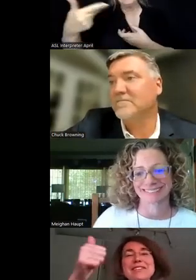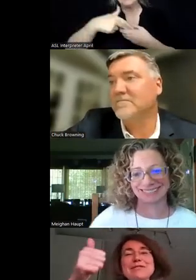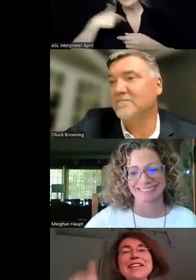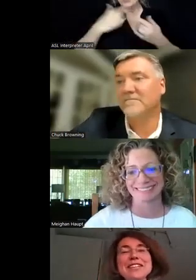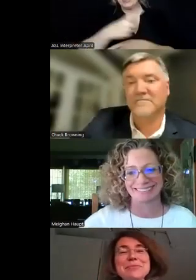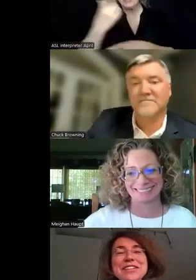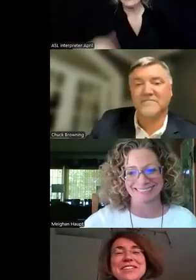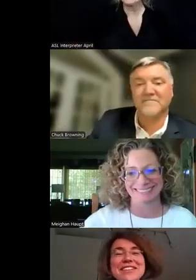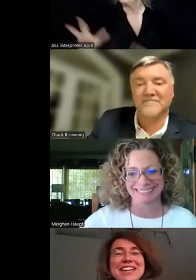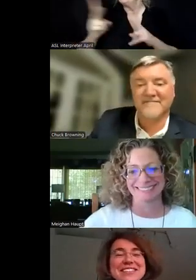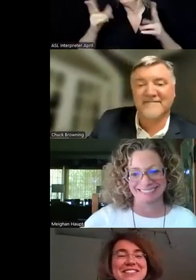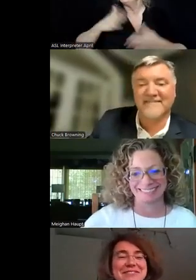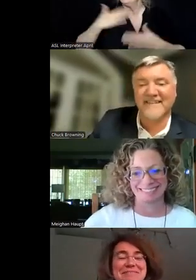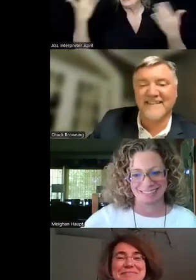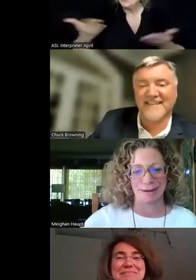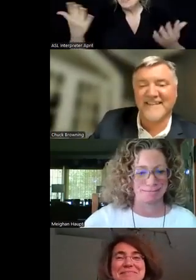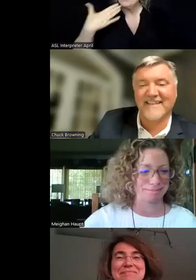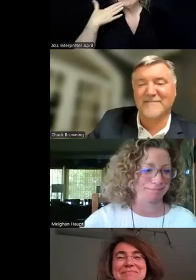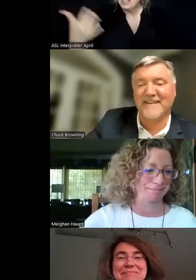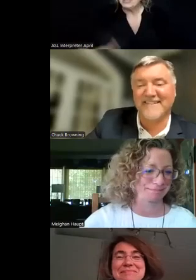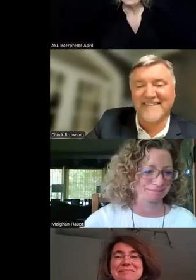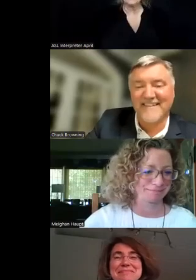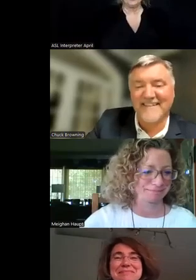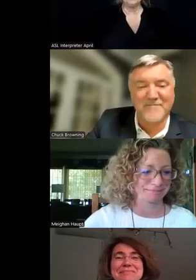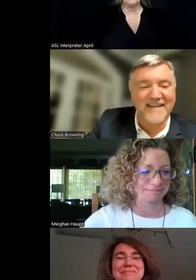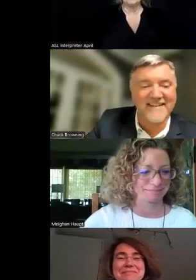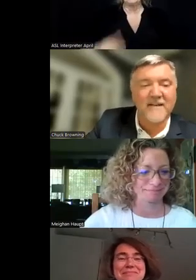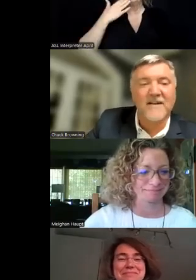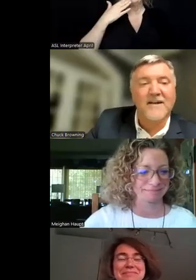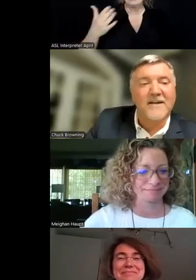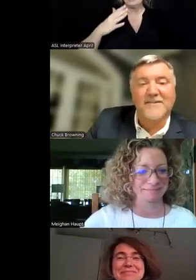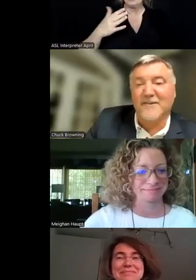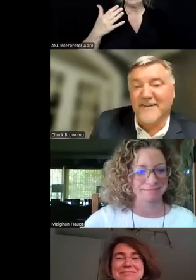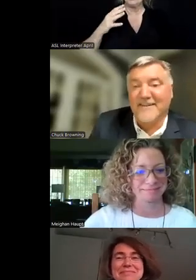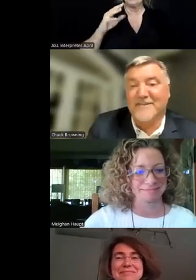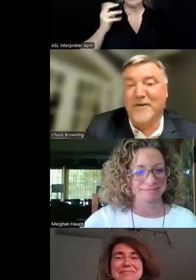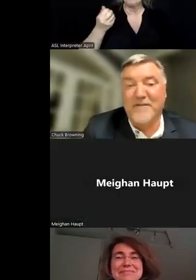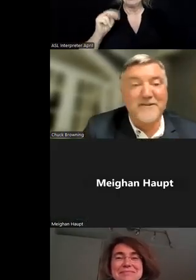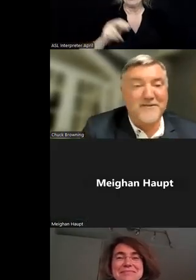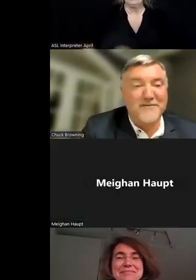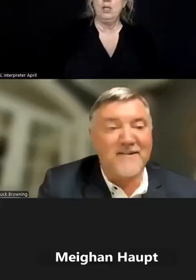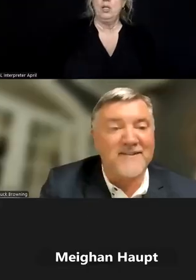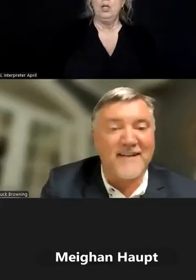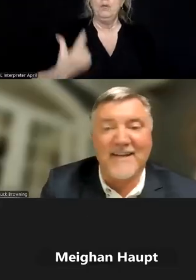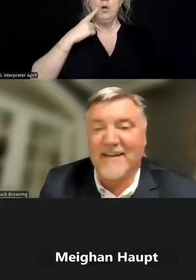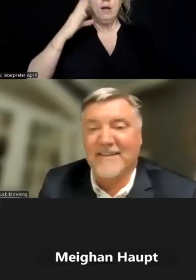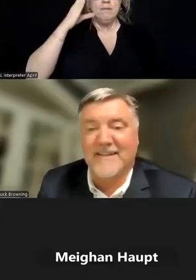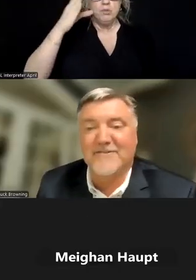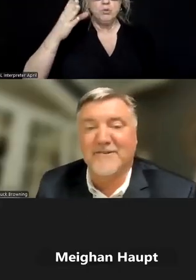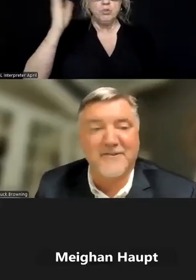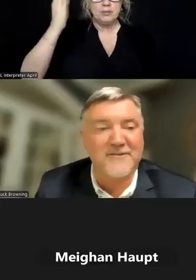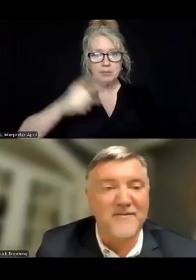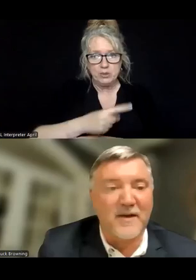you. Very glad to be here. Thanks. You bet. Thanks, Madelon. Thanks, Megan. For our featured speaker today,